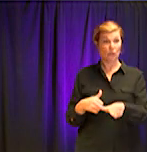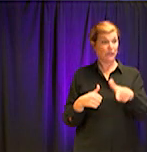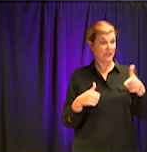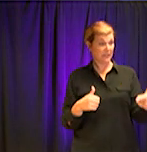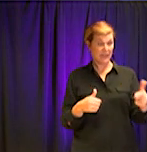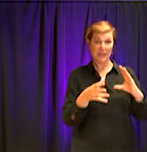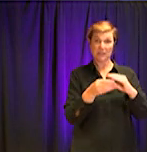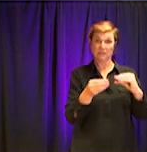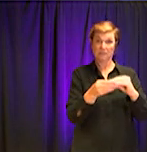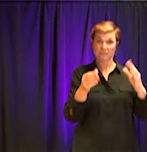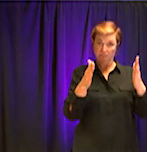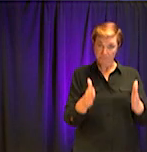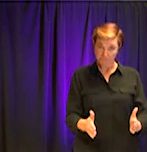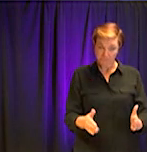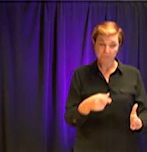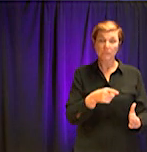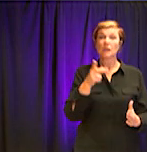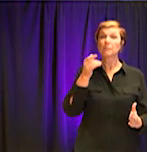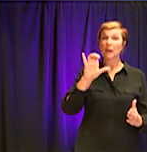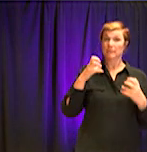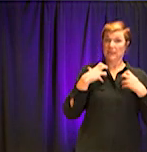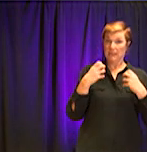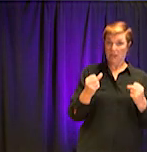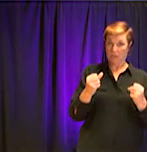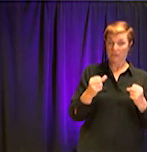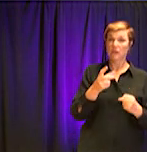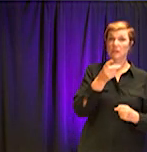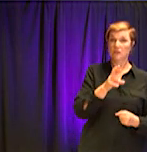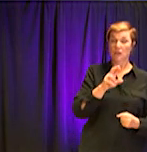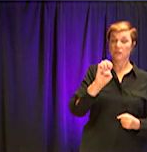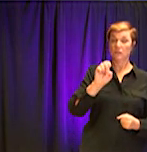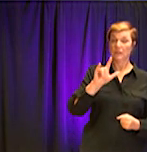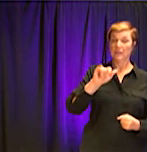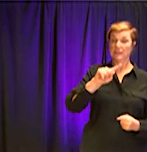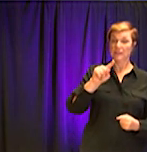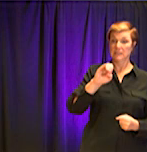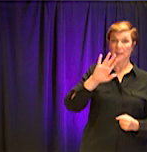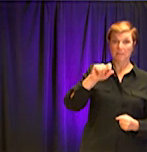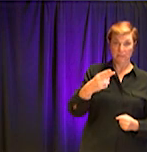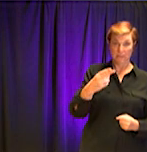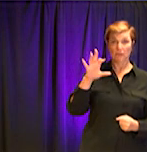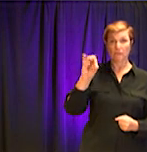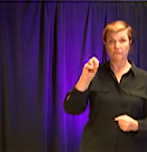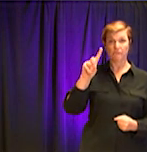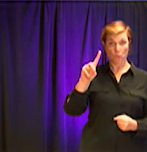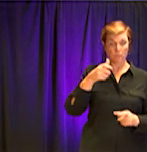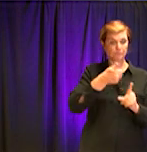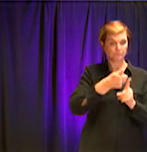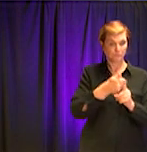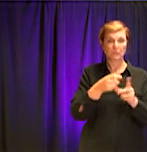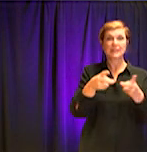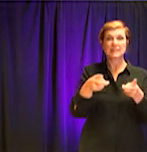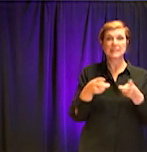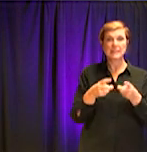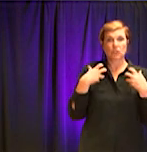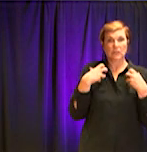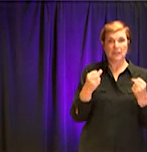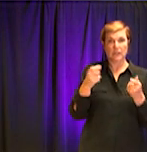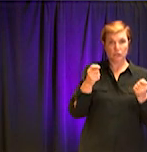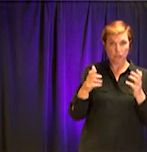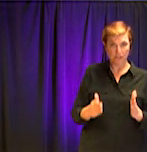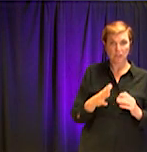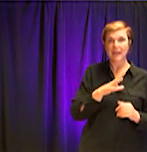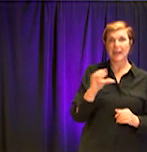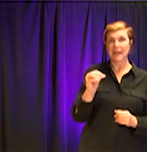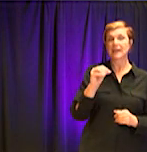and expert in public health. Dr. Elizabeth Ford has served as the district health director and chief executive officer